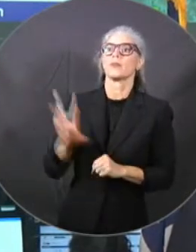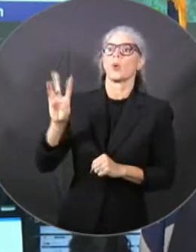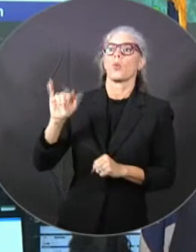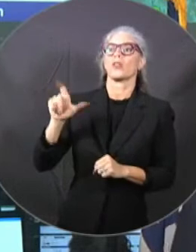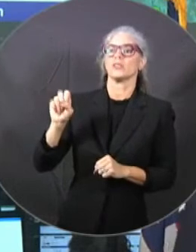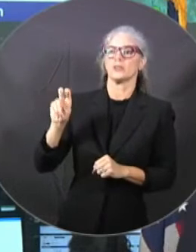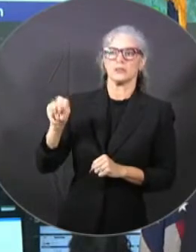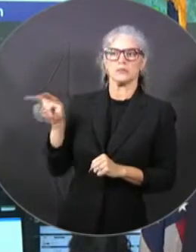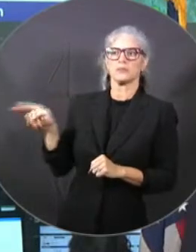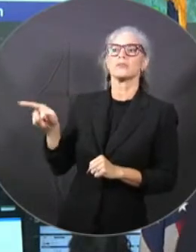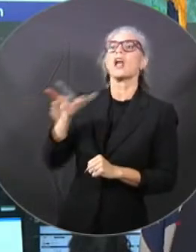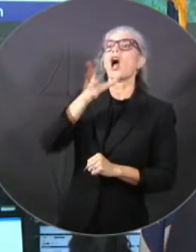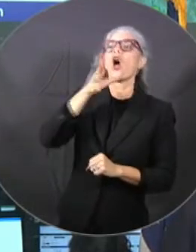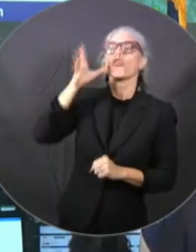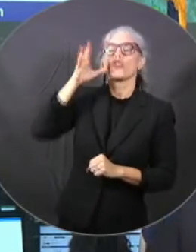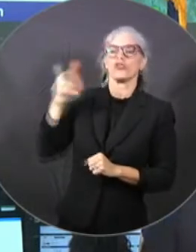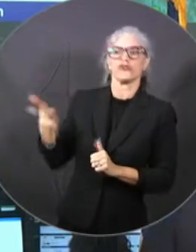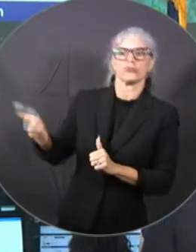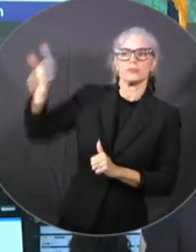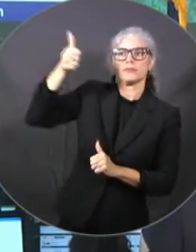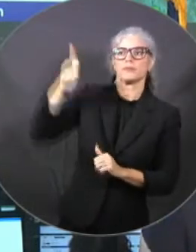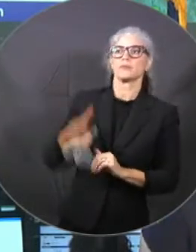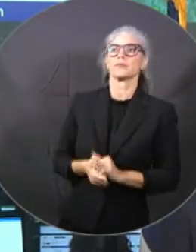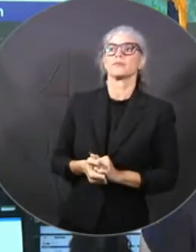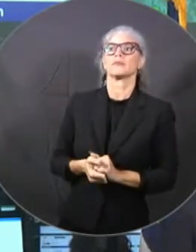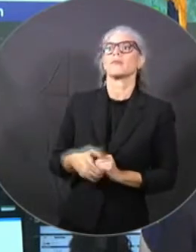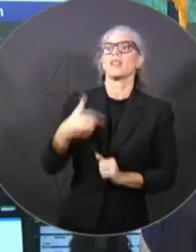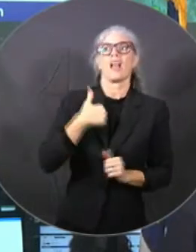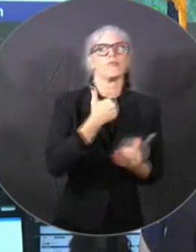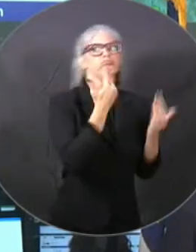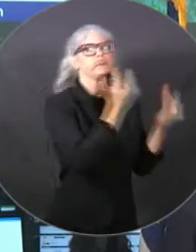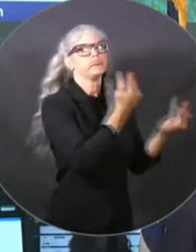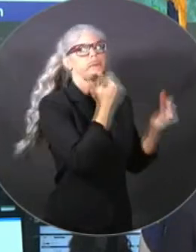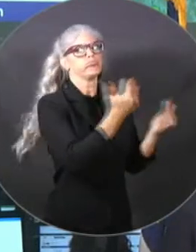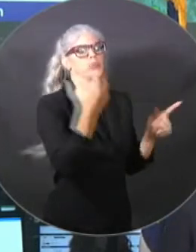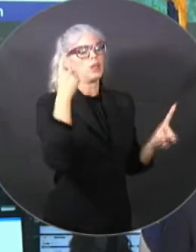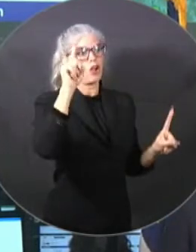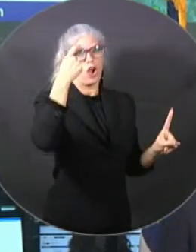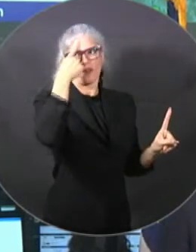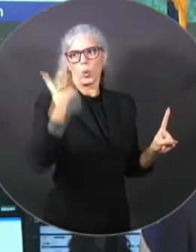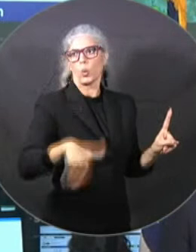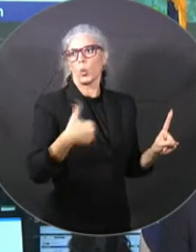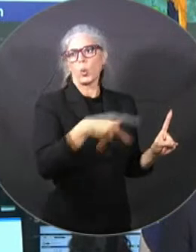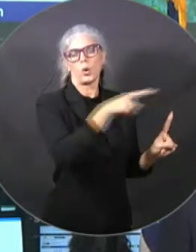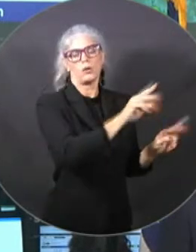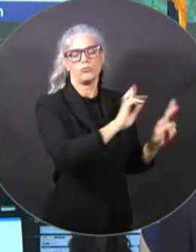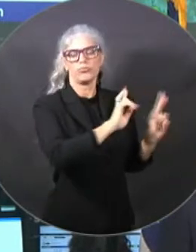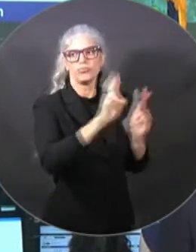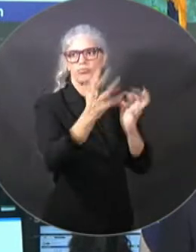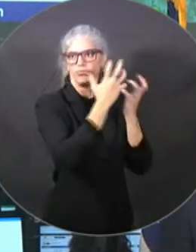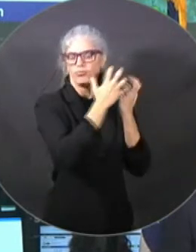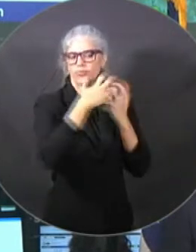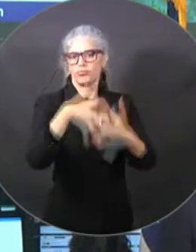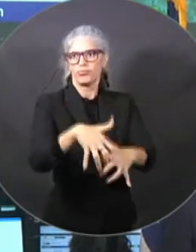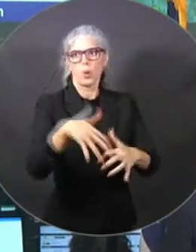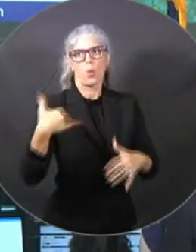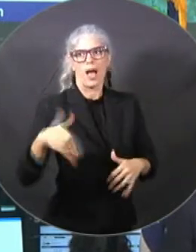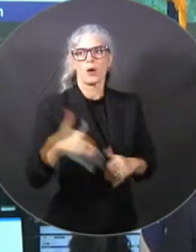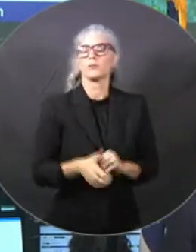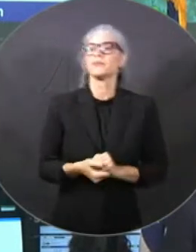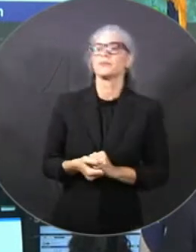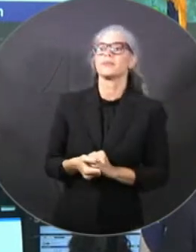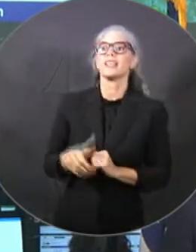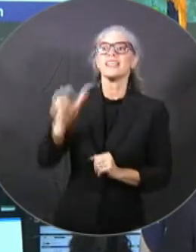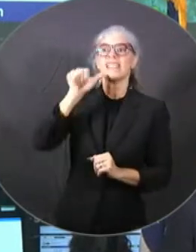we're very proud to be part of that team. We had yesterday we identified contaminated fuel in